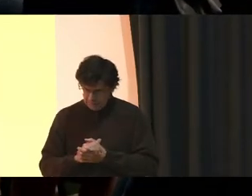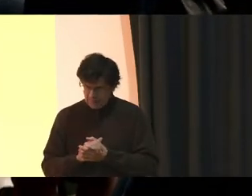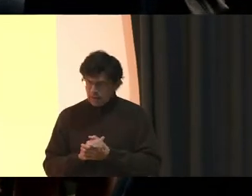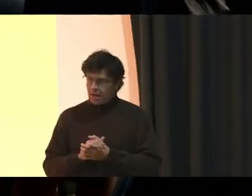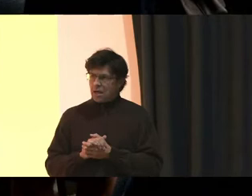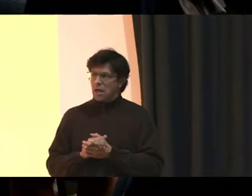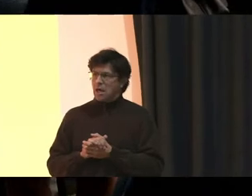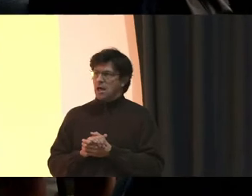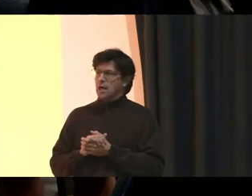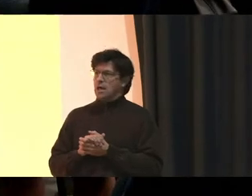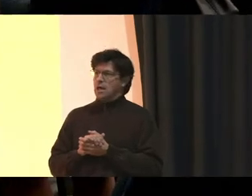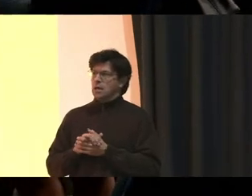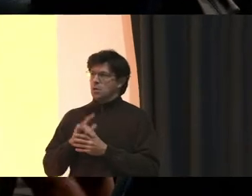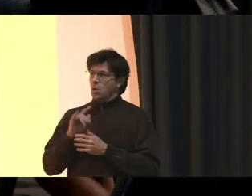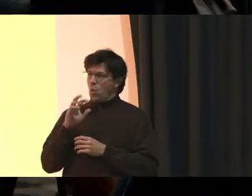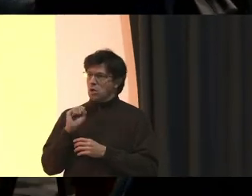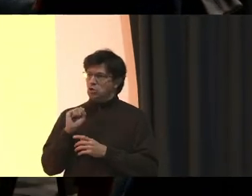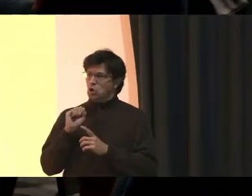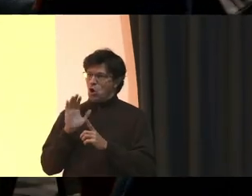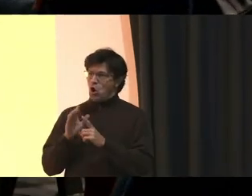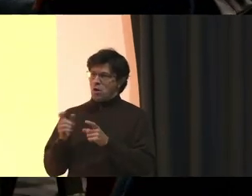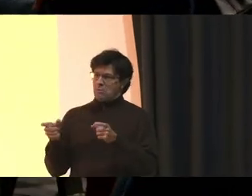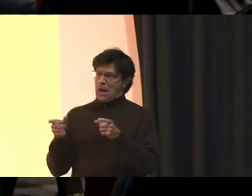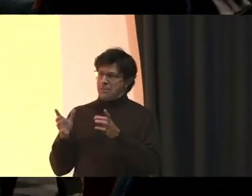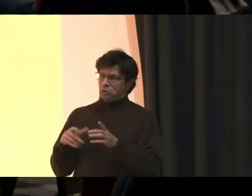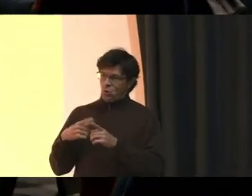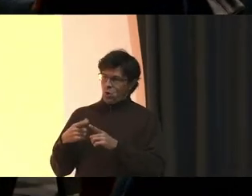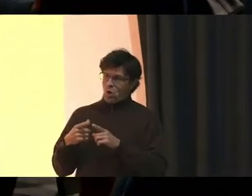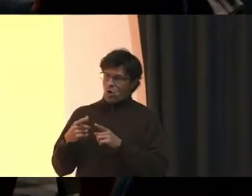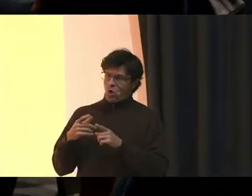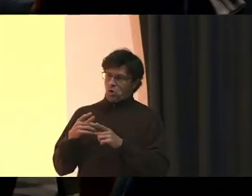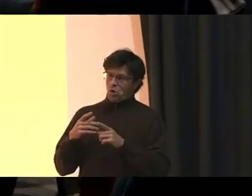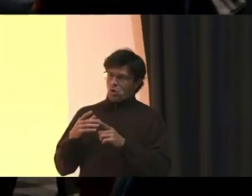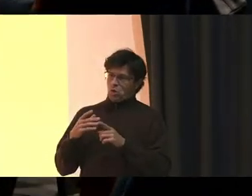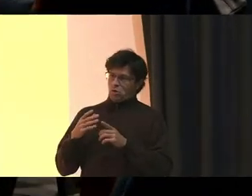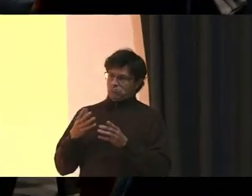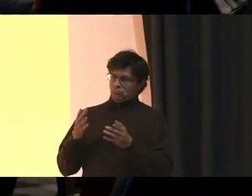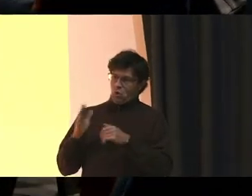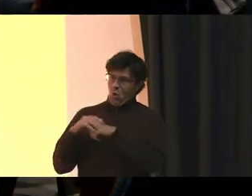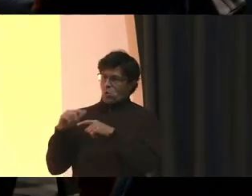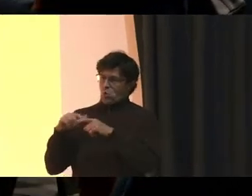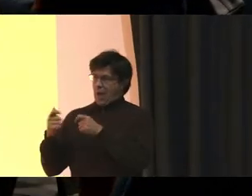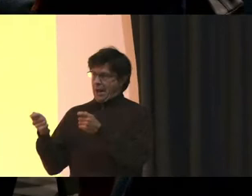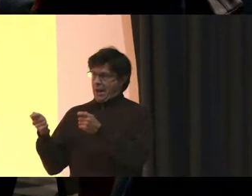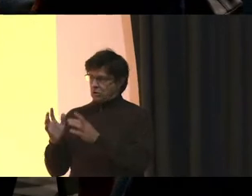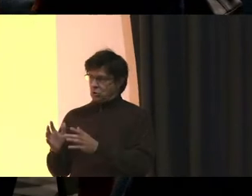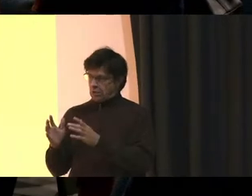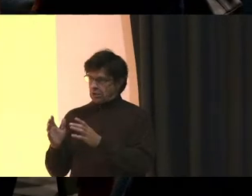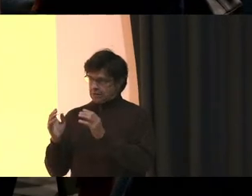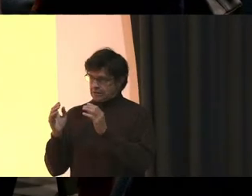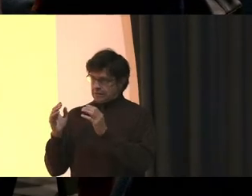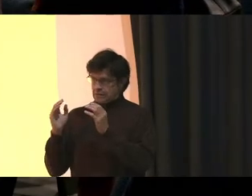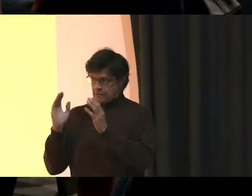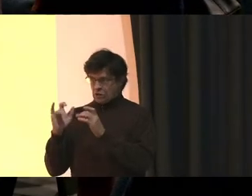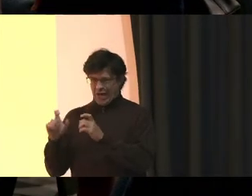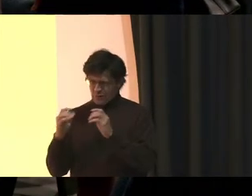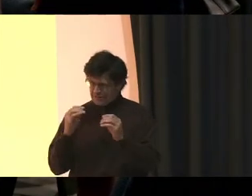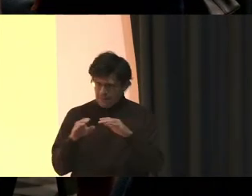It was her administrator When she called it to the administrator's attention That she had to teach the basic arithmetic